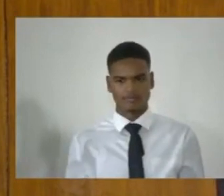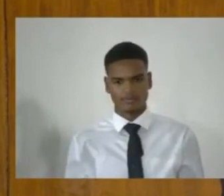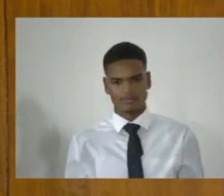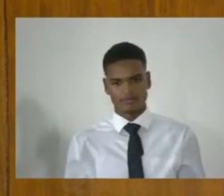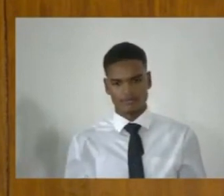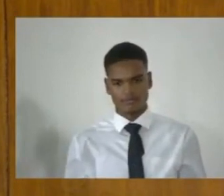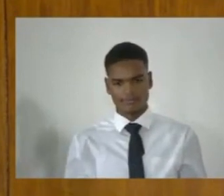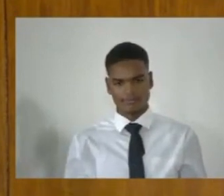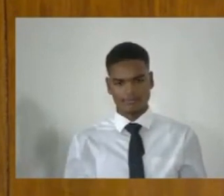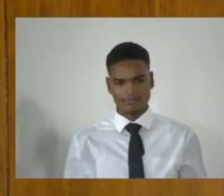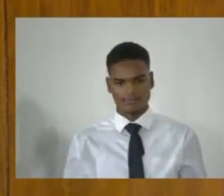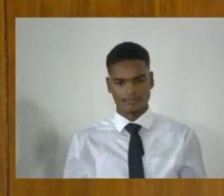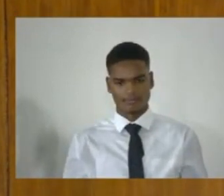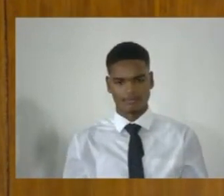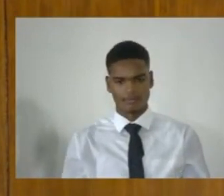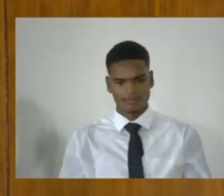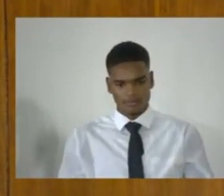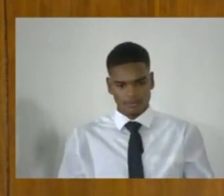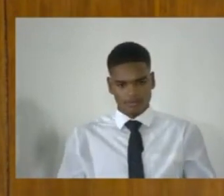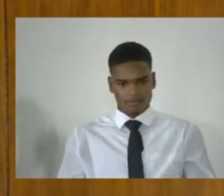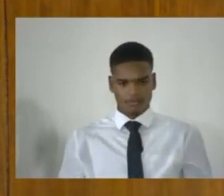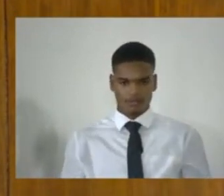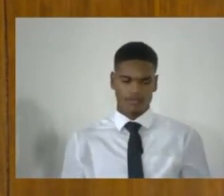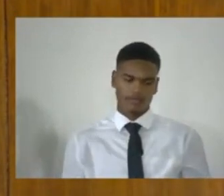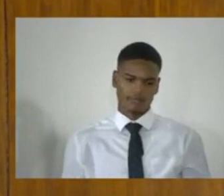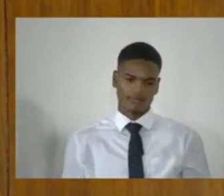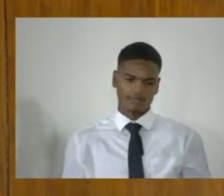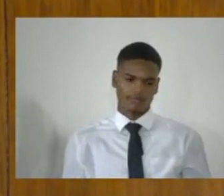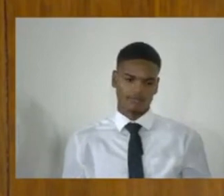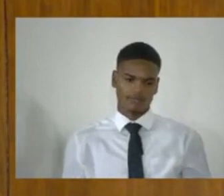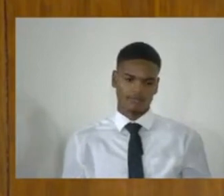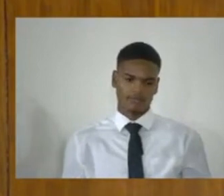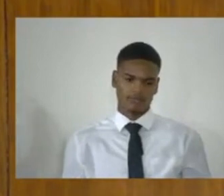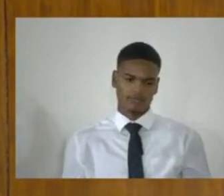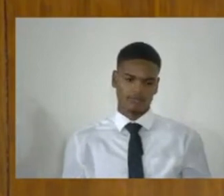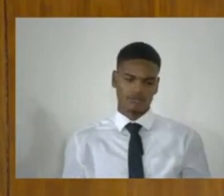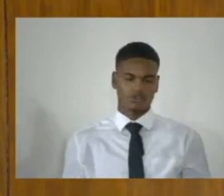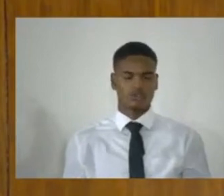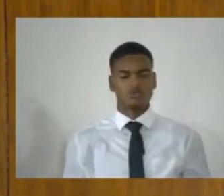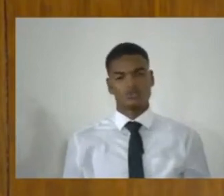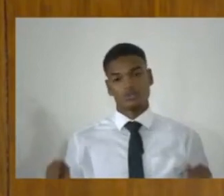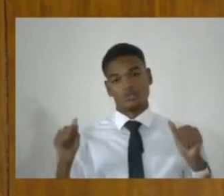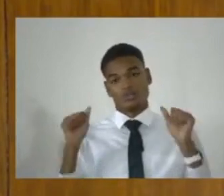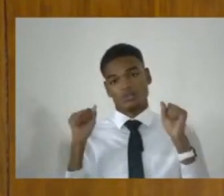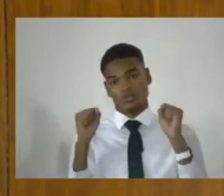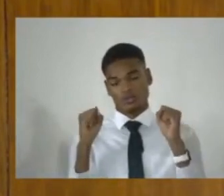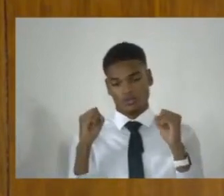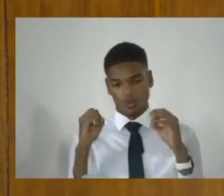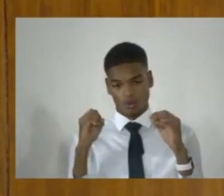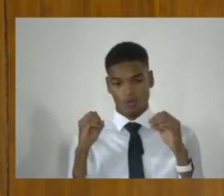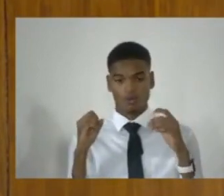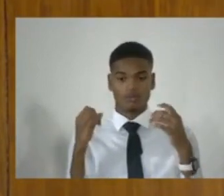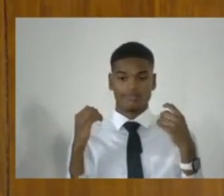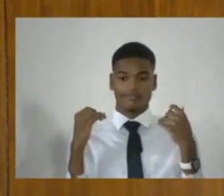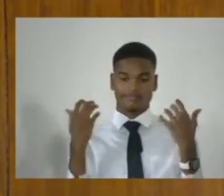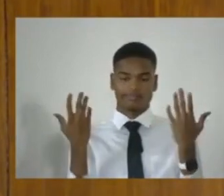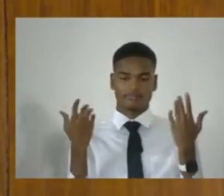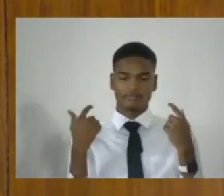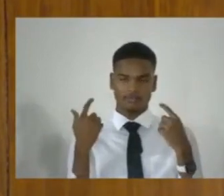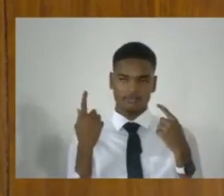58, 3C. Yeah. So, Madam Speaker, as I have said,